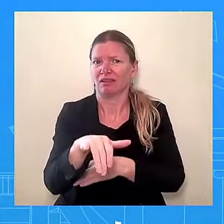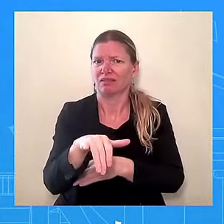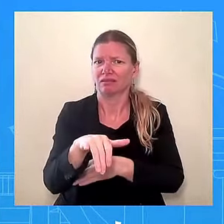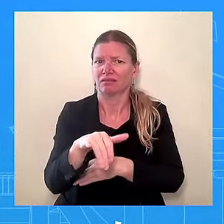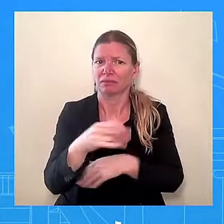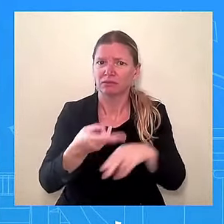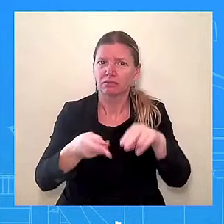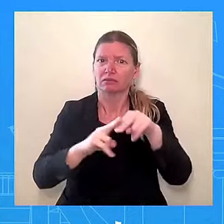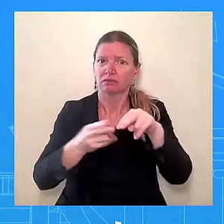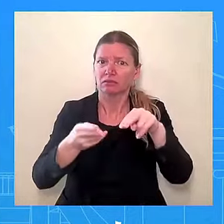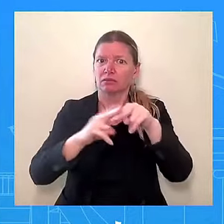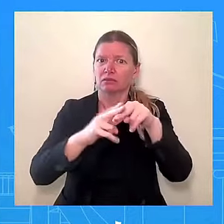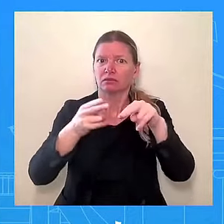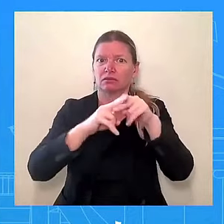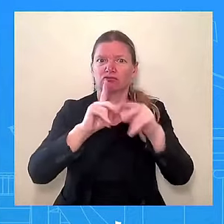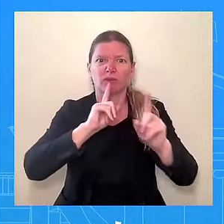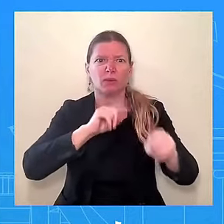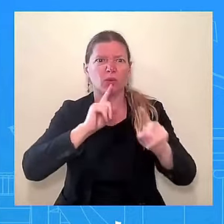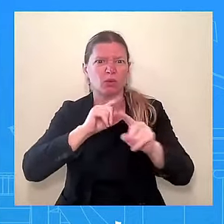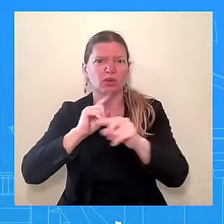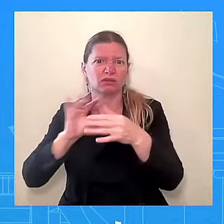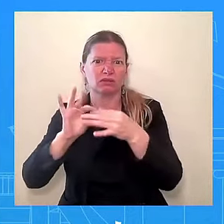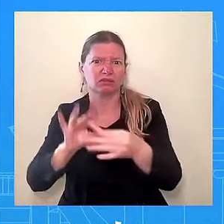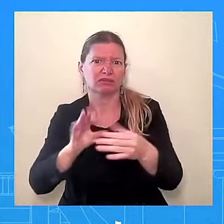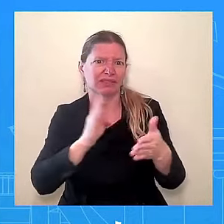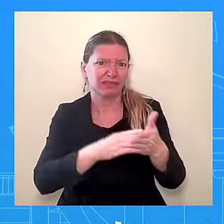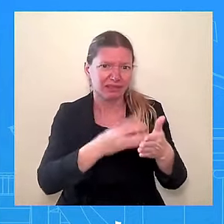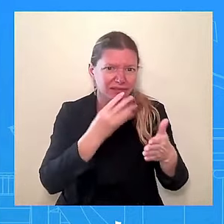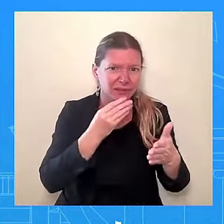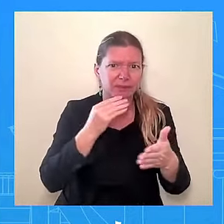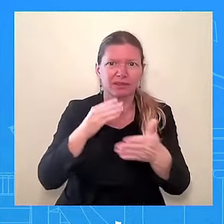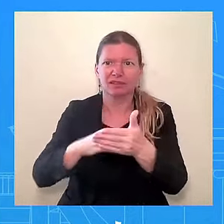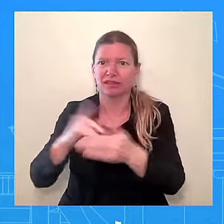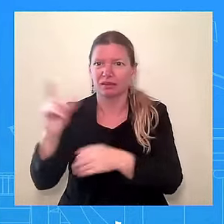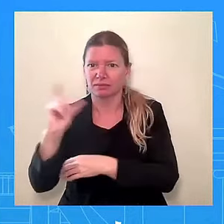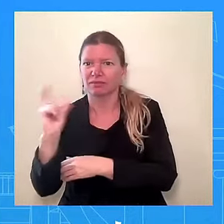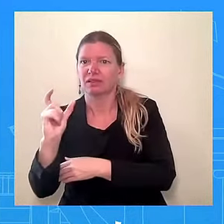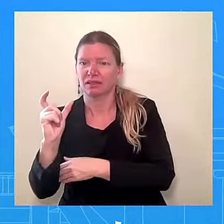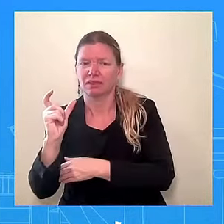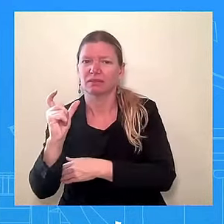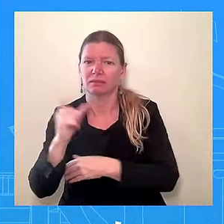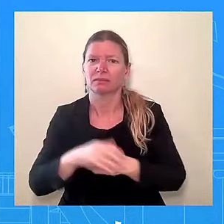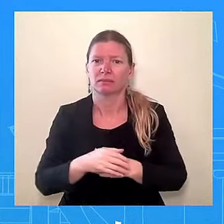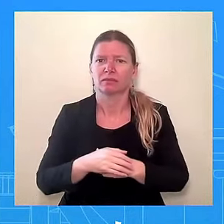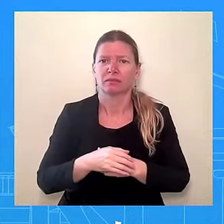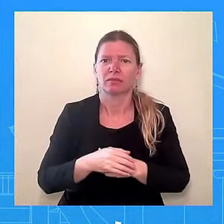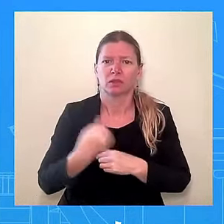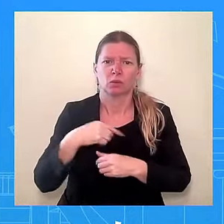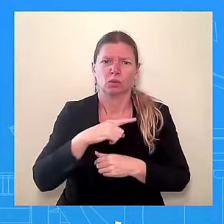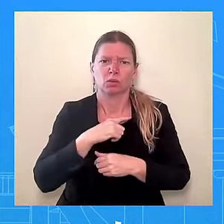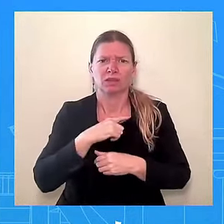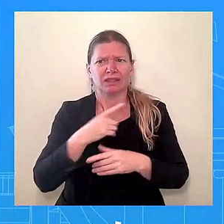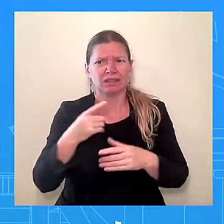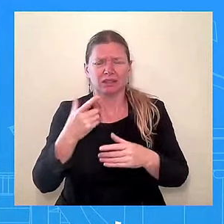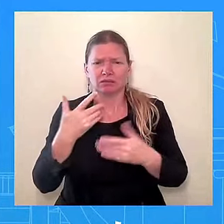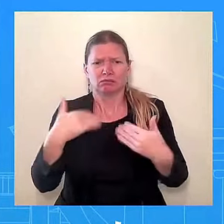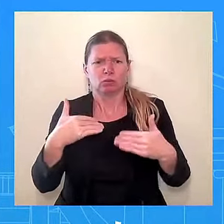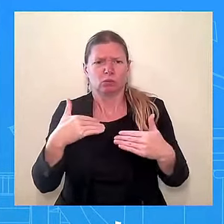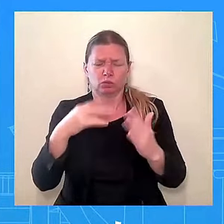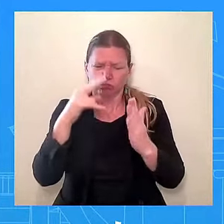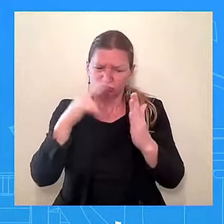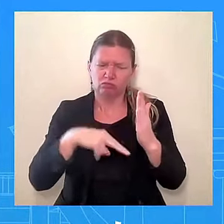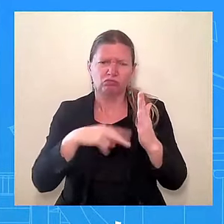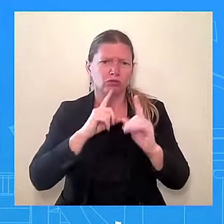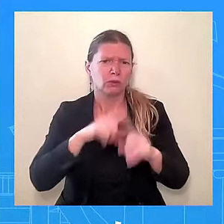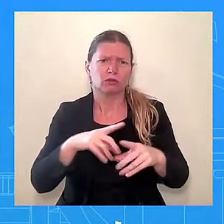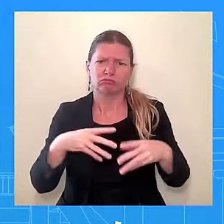and so this is something that we take very seriously. As you know, not too long ago, we did make some new announcements on actions that we were taking